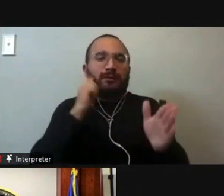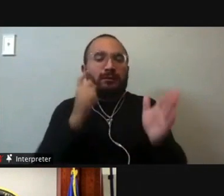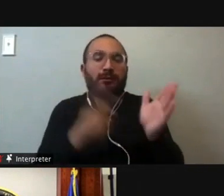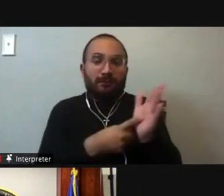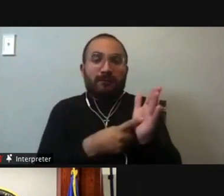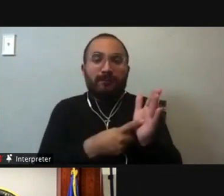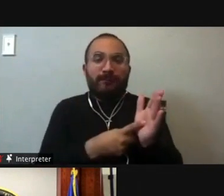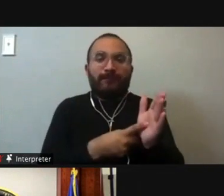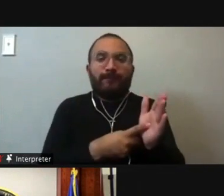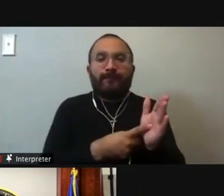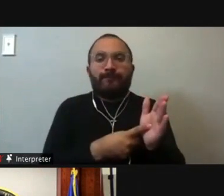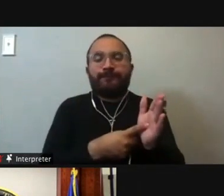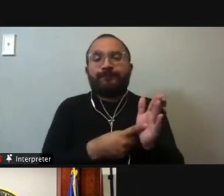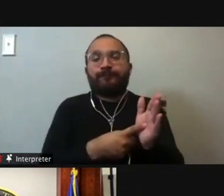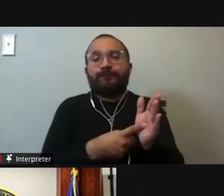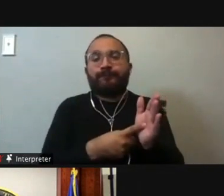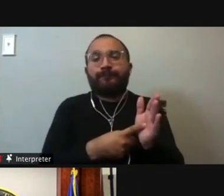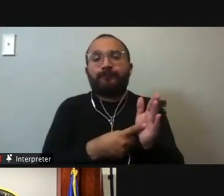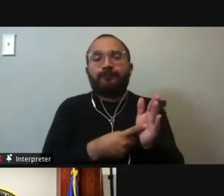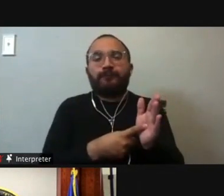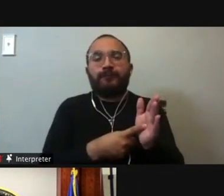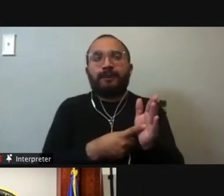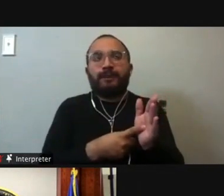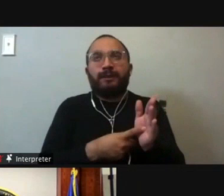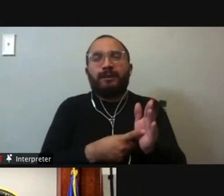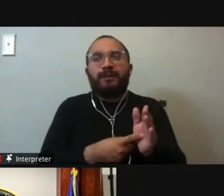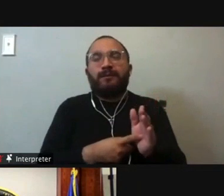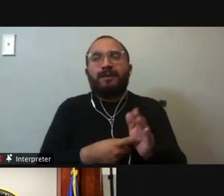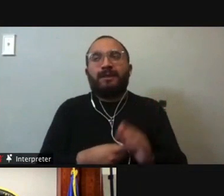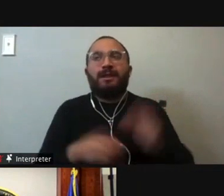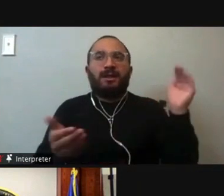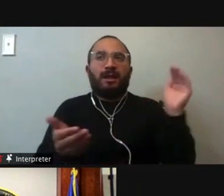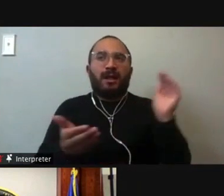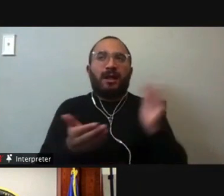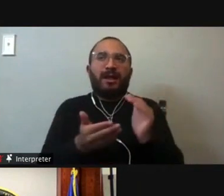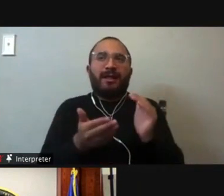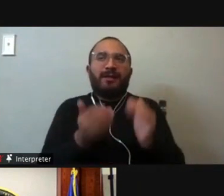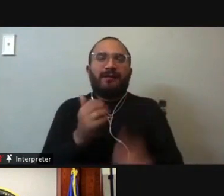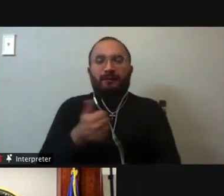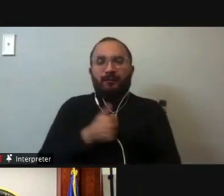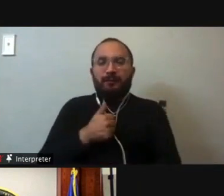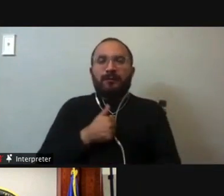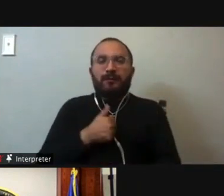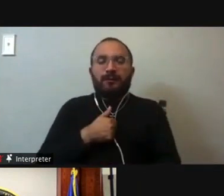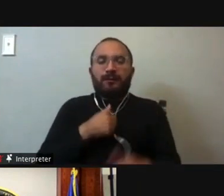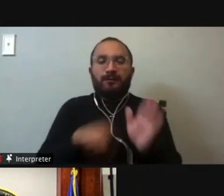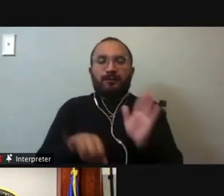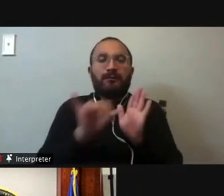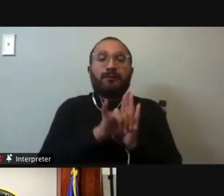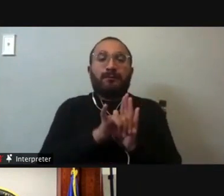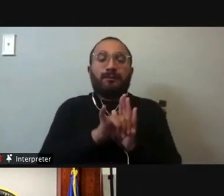need to be less indifferent about our humanity. And that means that we must acknowledge